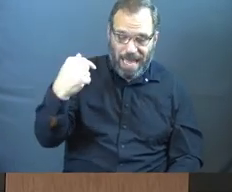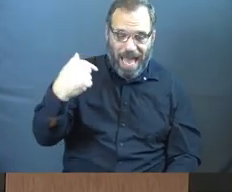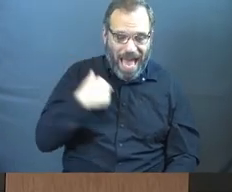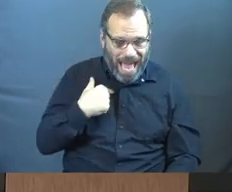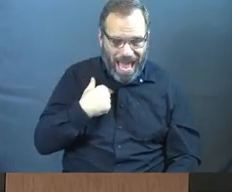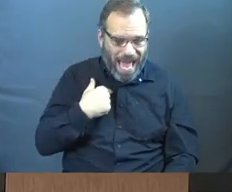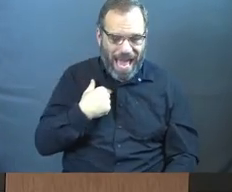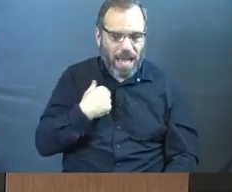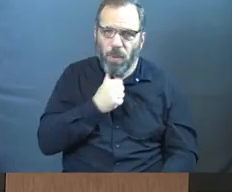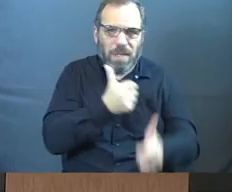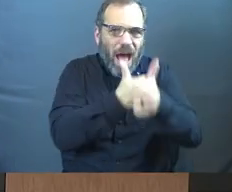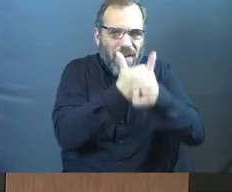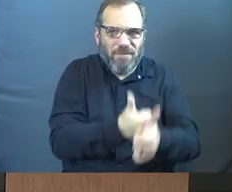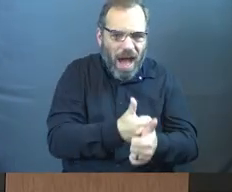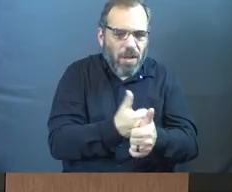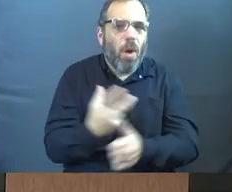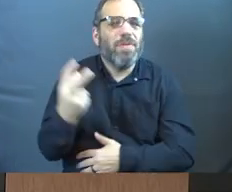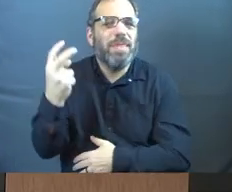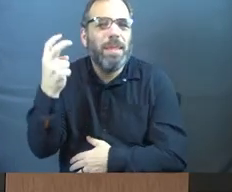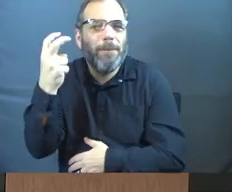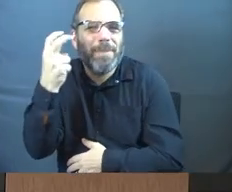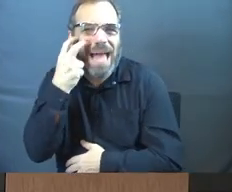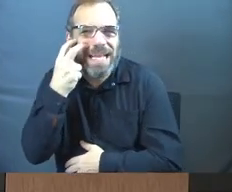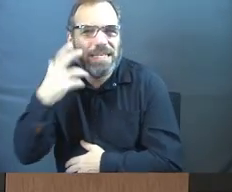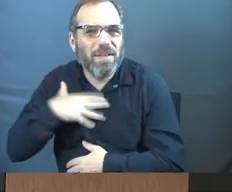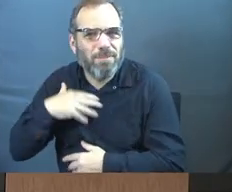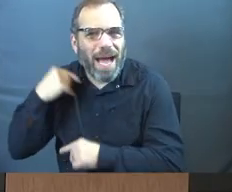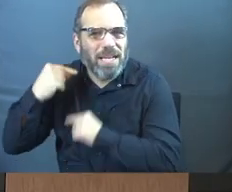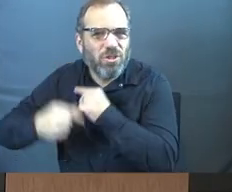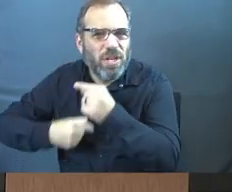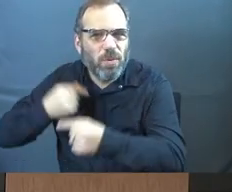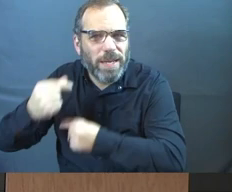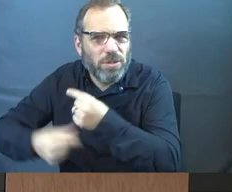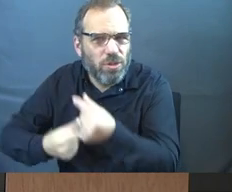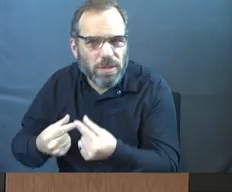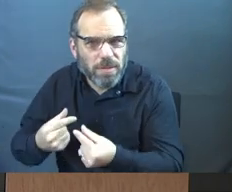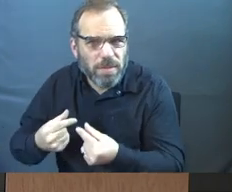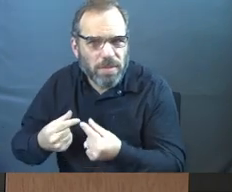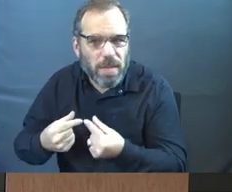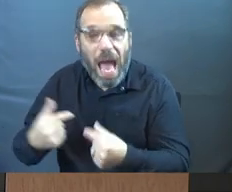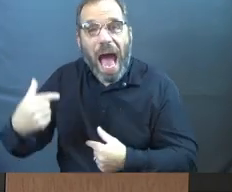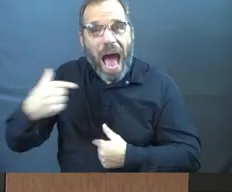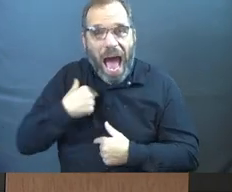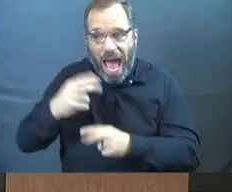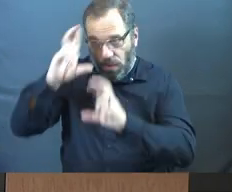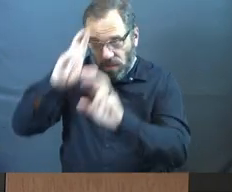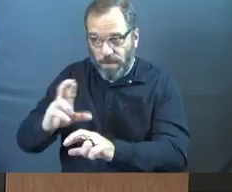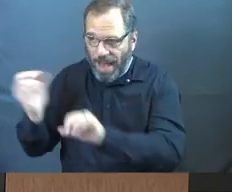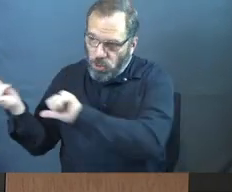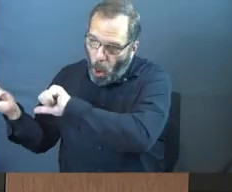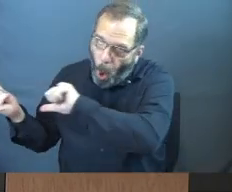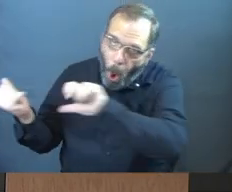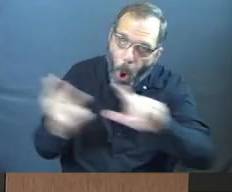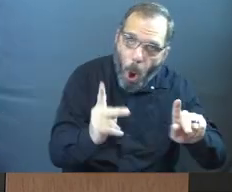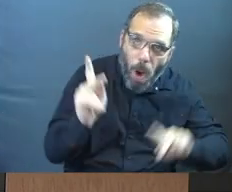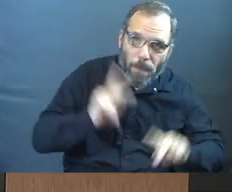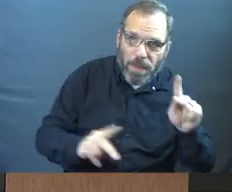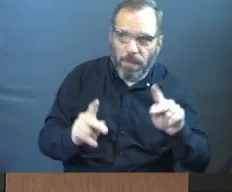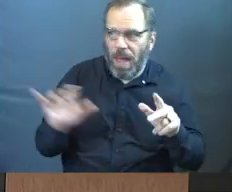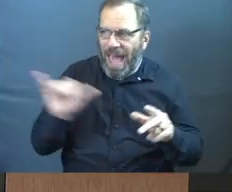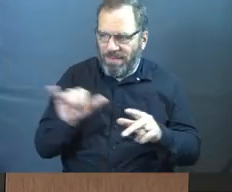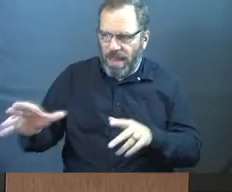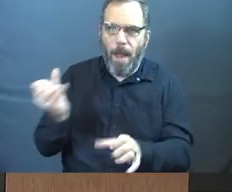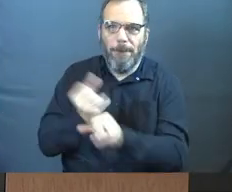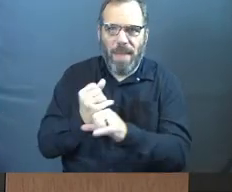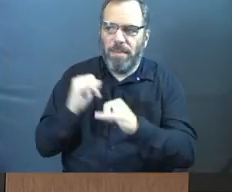will not succumb to the blind spots of my generation. I will treat all people as if